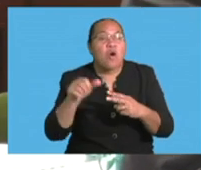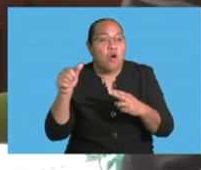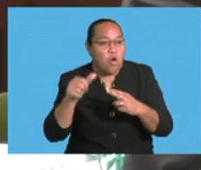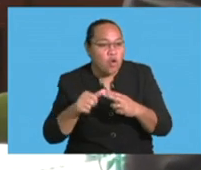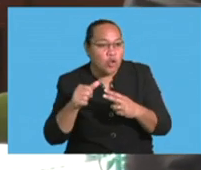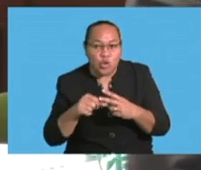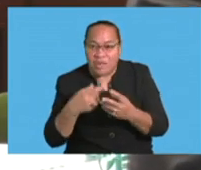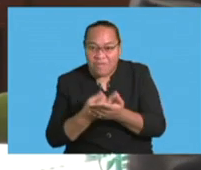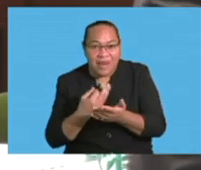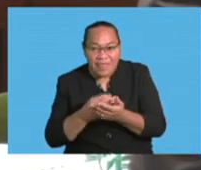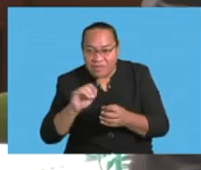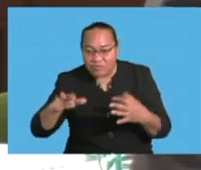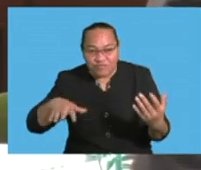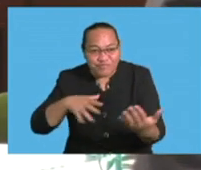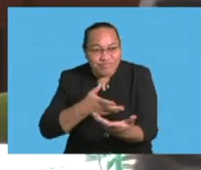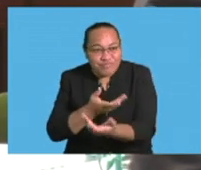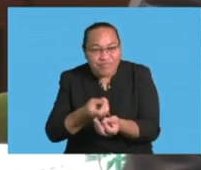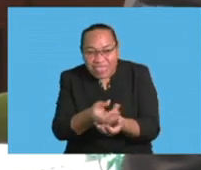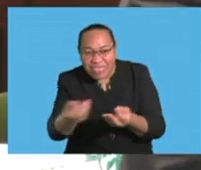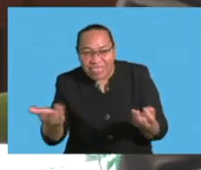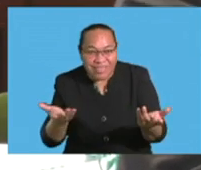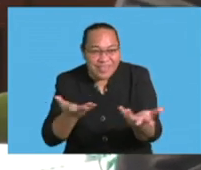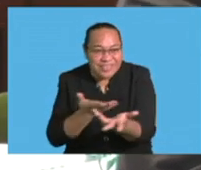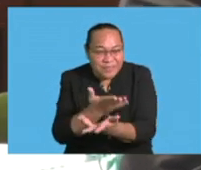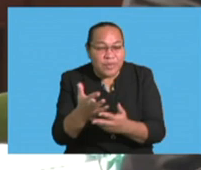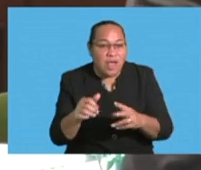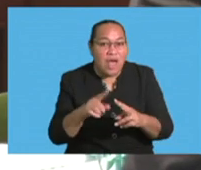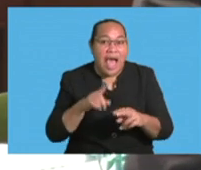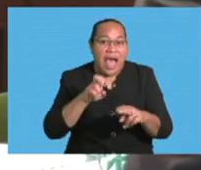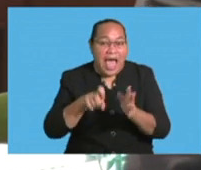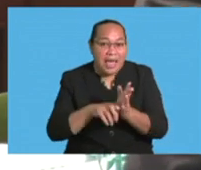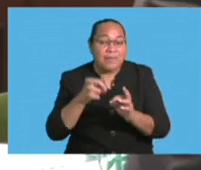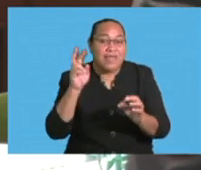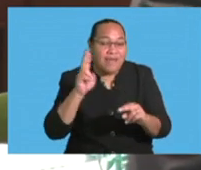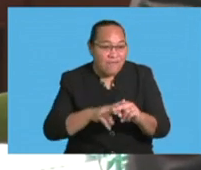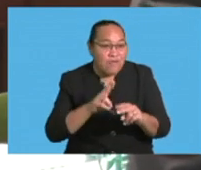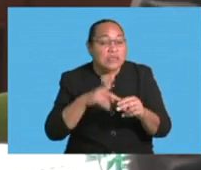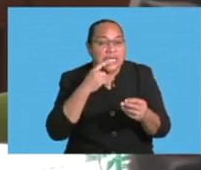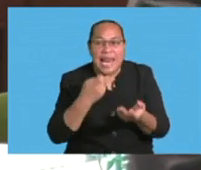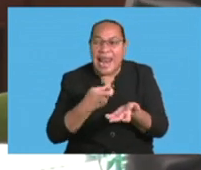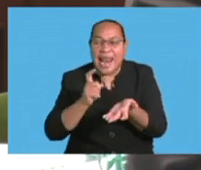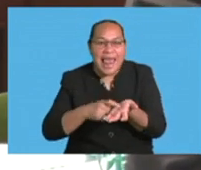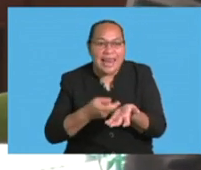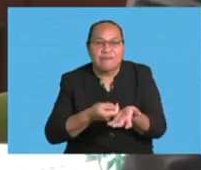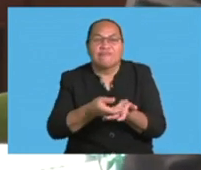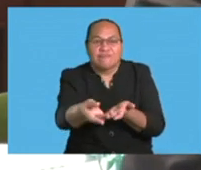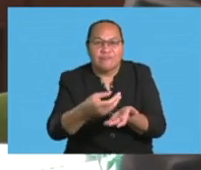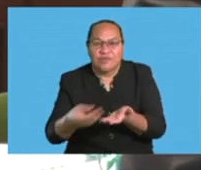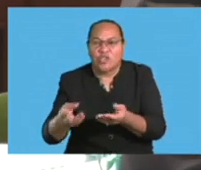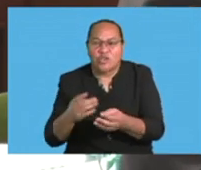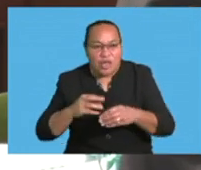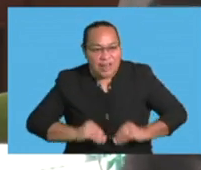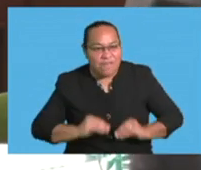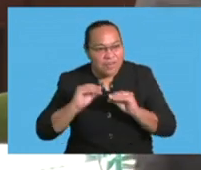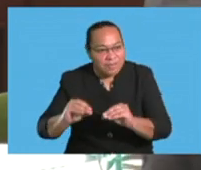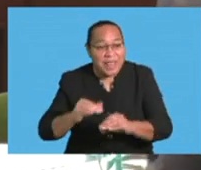activities including its use of what we call the SRD, or study reserve deposit ratio, its lending facilities and investments, and also movements